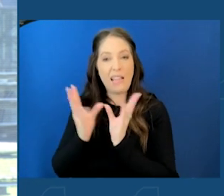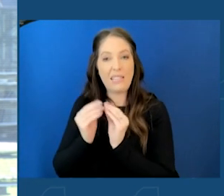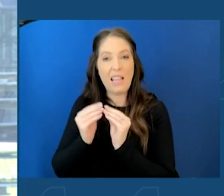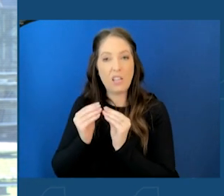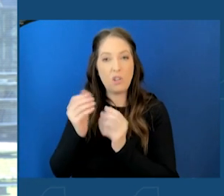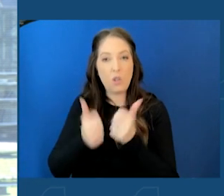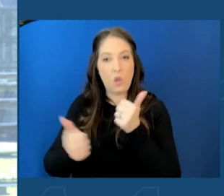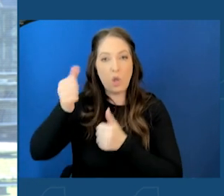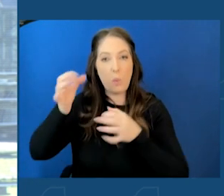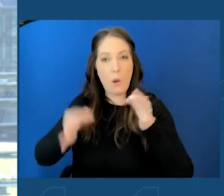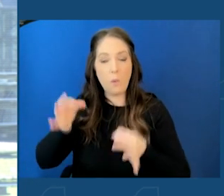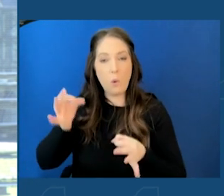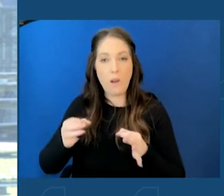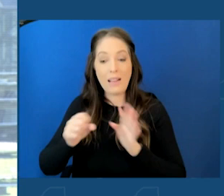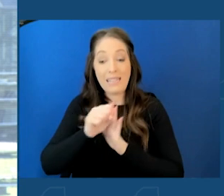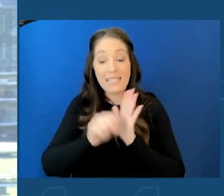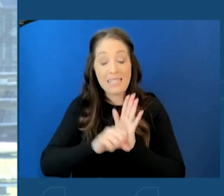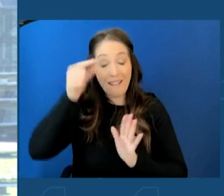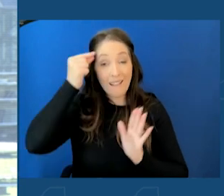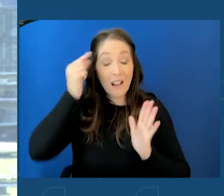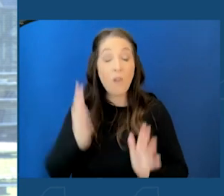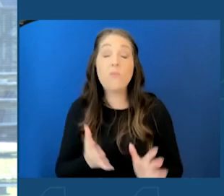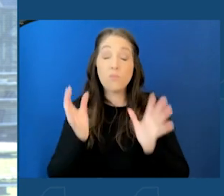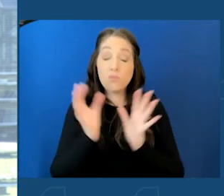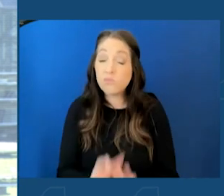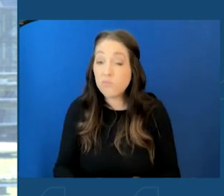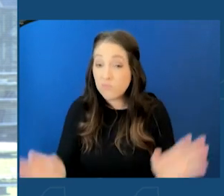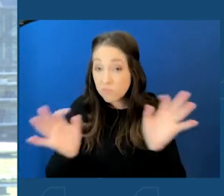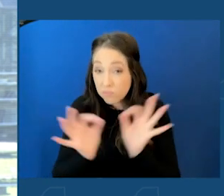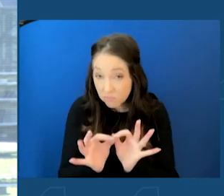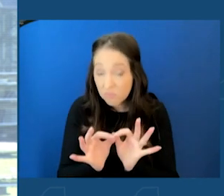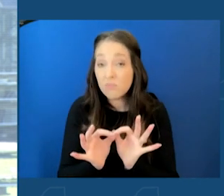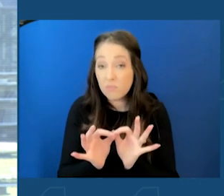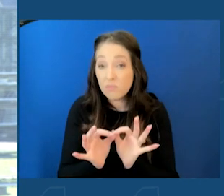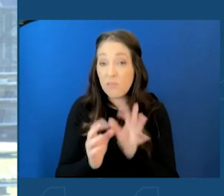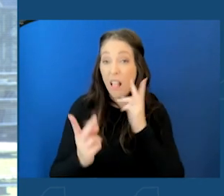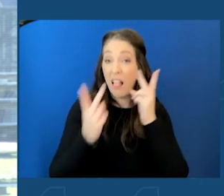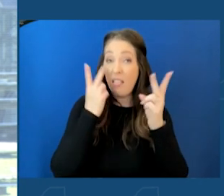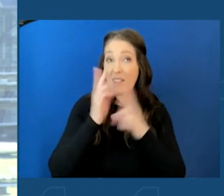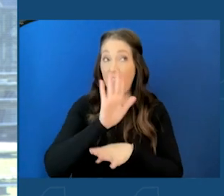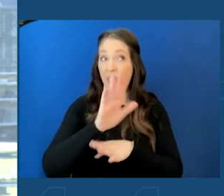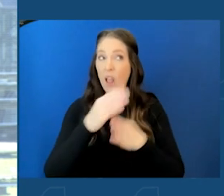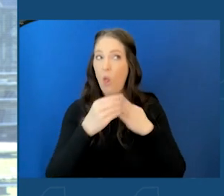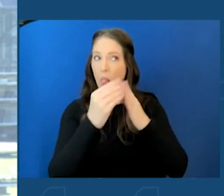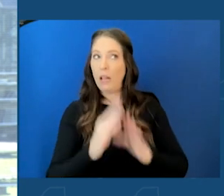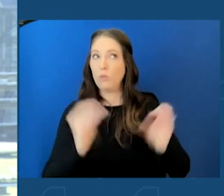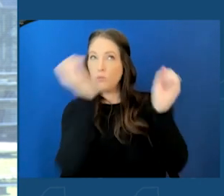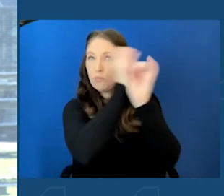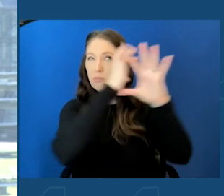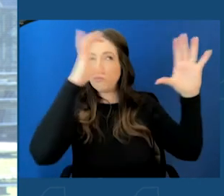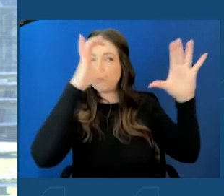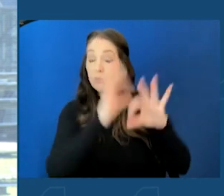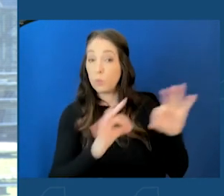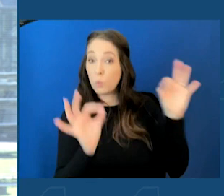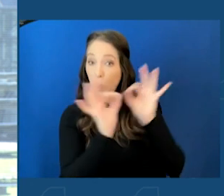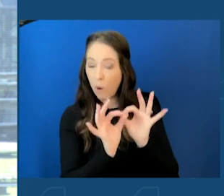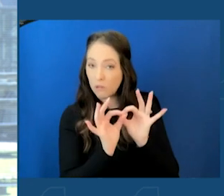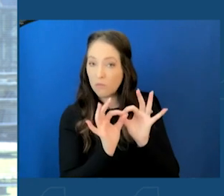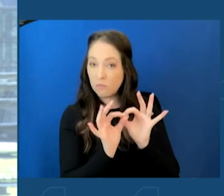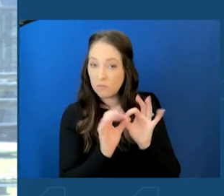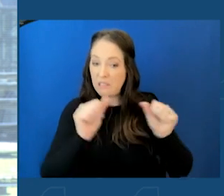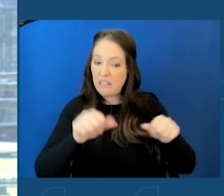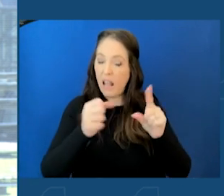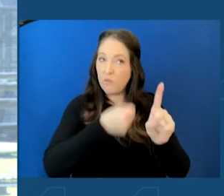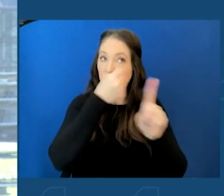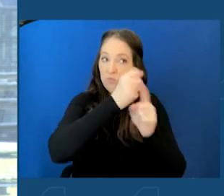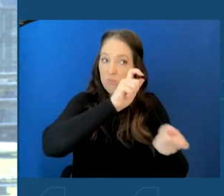important state governments are, how important the vision of their leaders are, and what a difference that can make for people. So